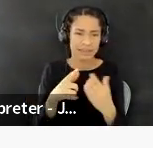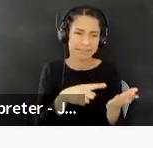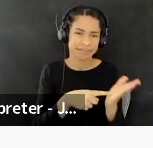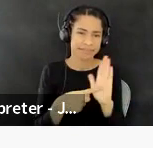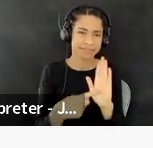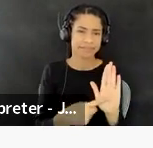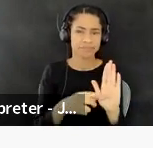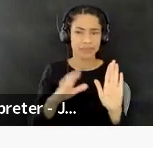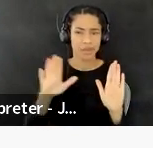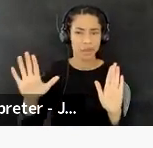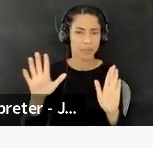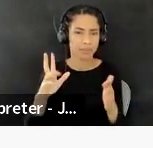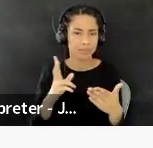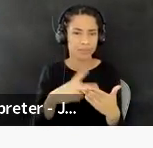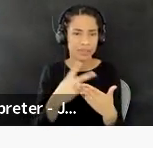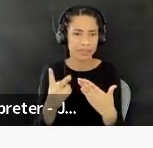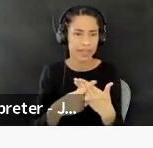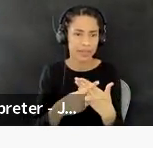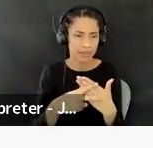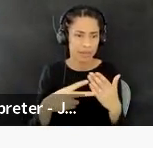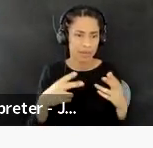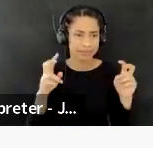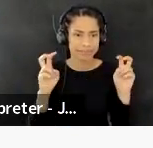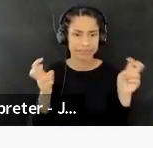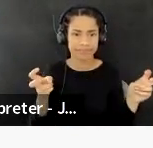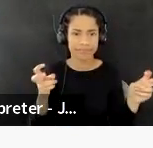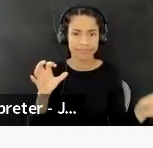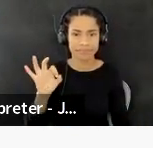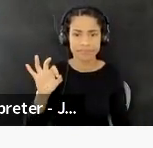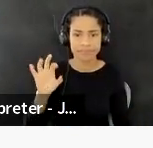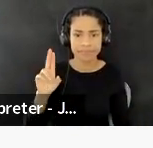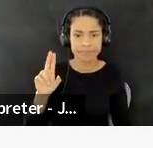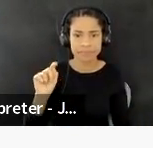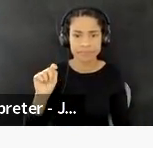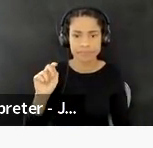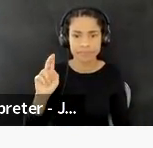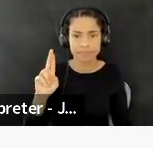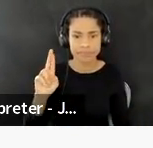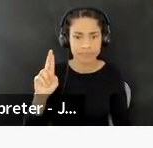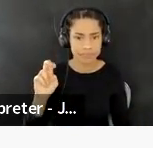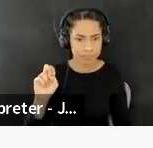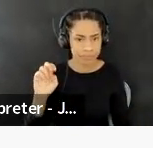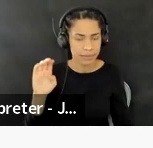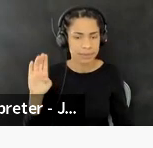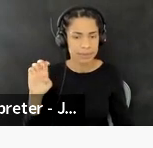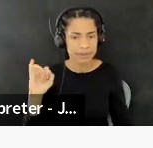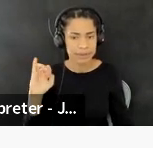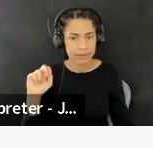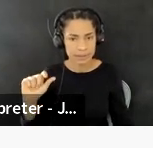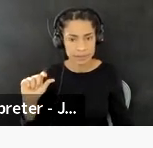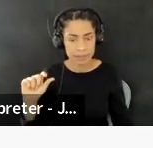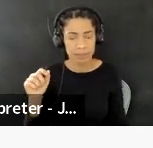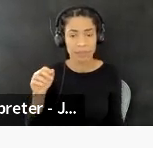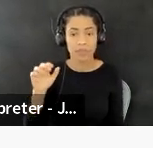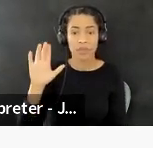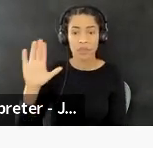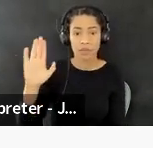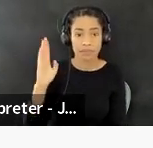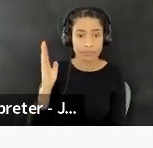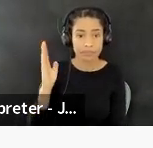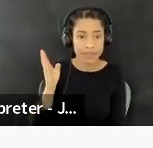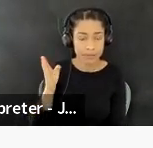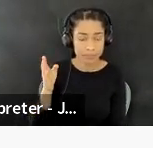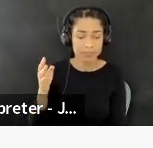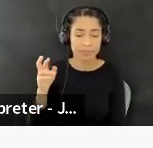Future Being. Um, and as part of that presentation, um, Emily and